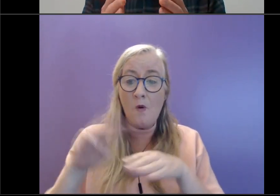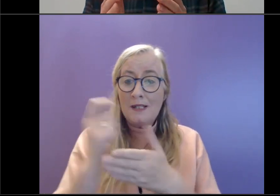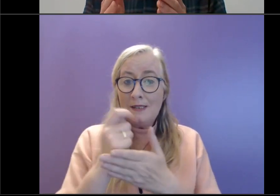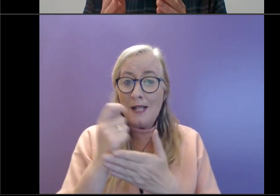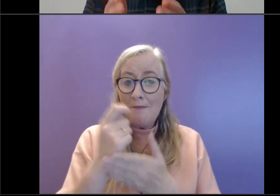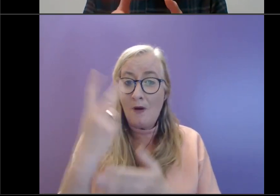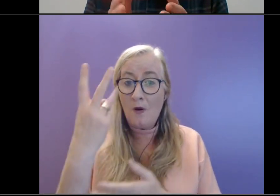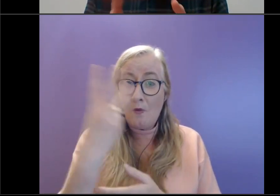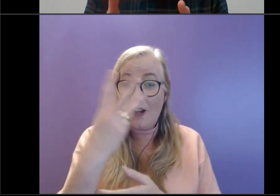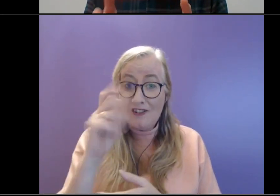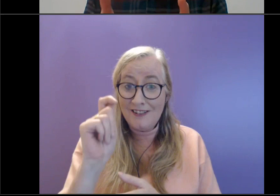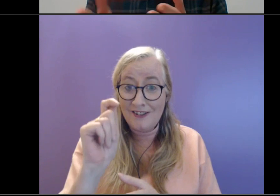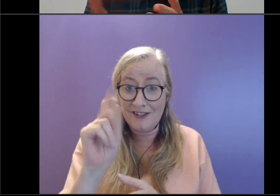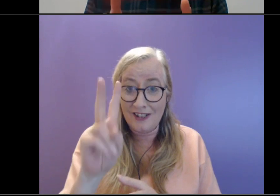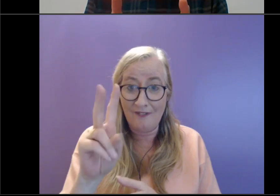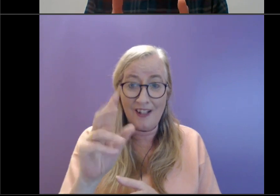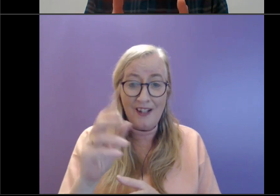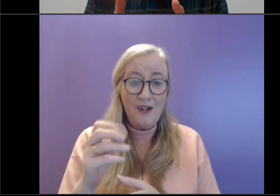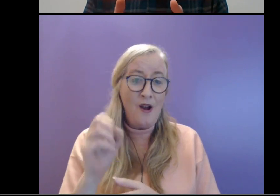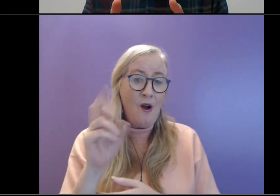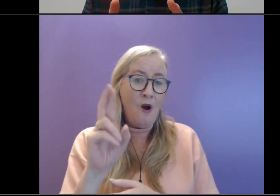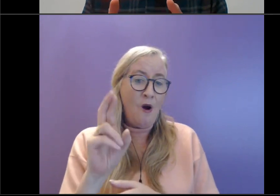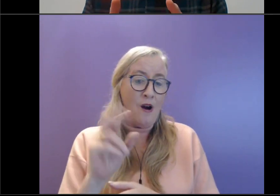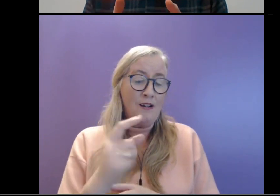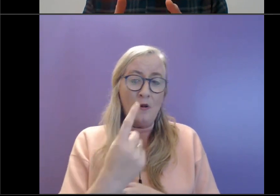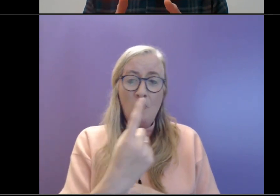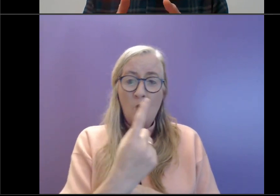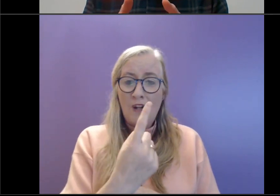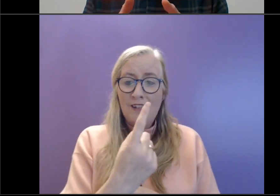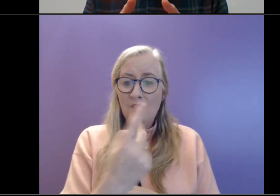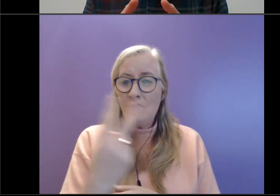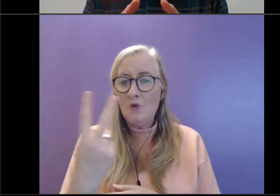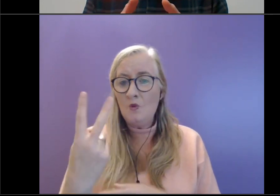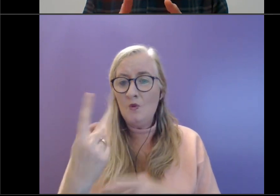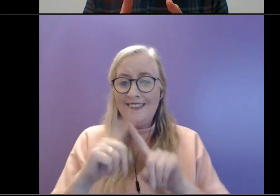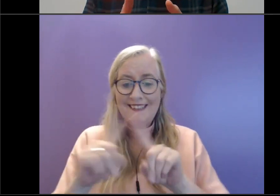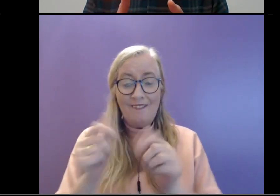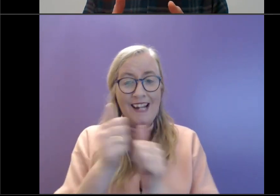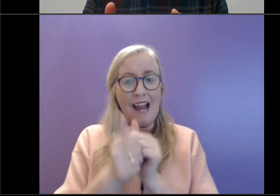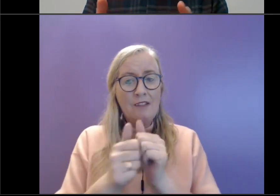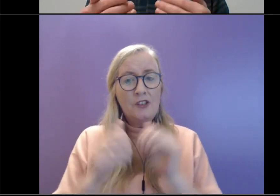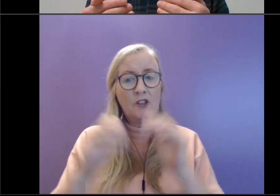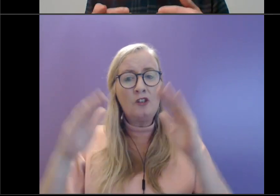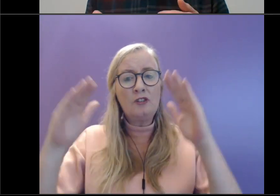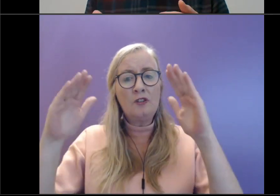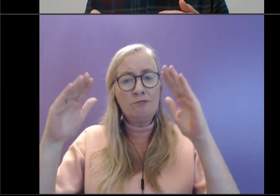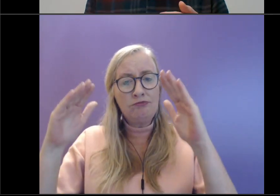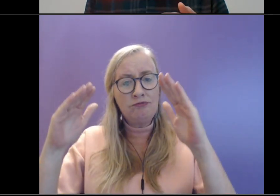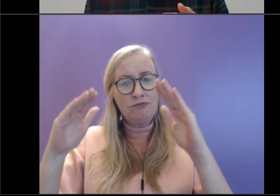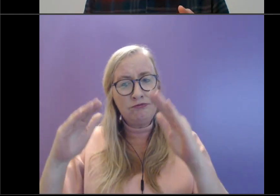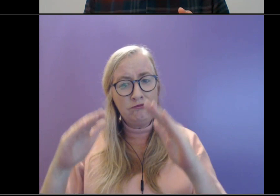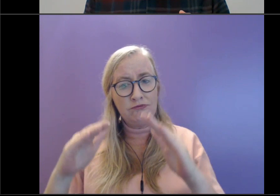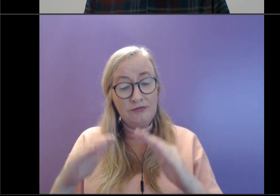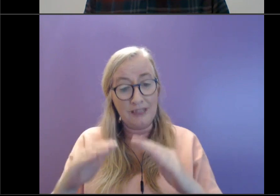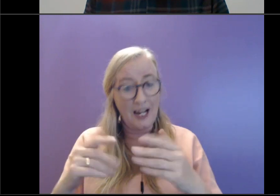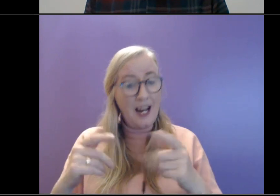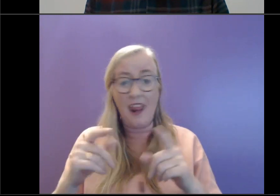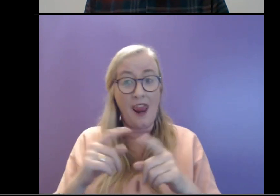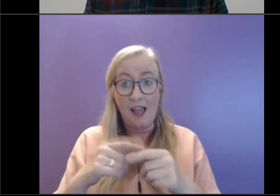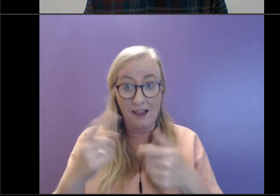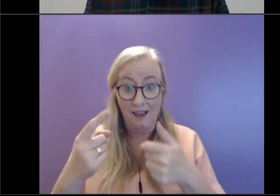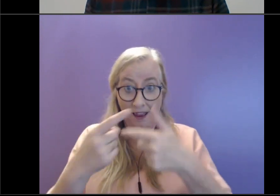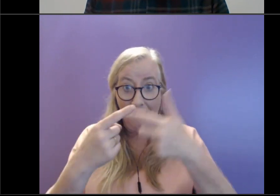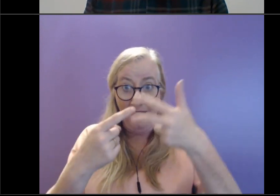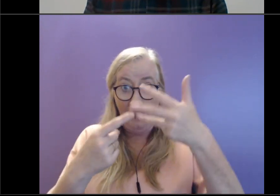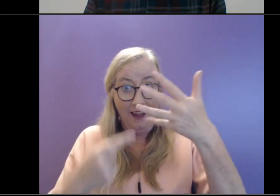a lot more time doing one kind of or two activities. So it might just be enough just maybe step back from doing that, you know, to set